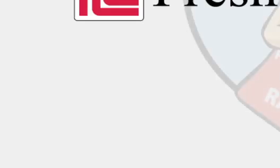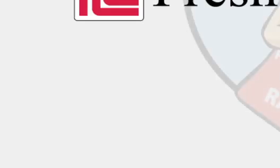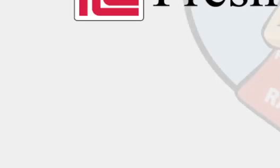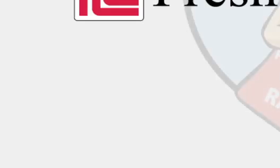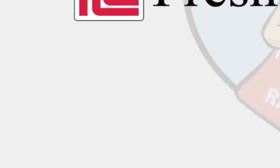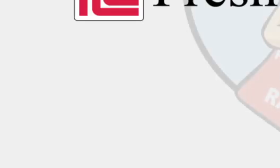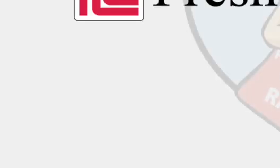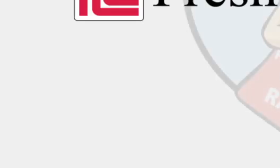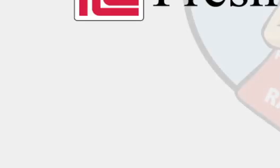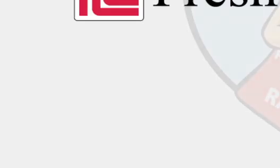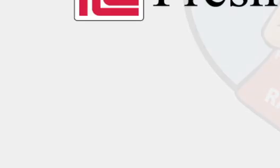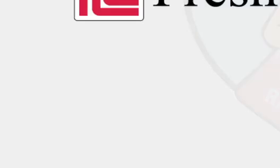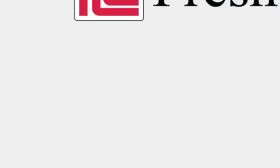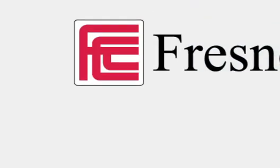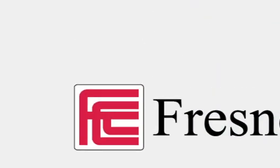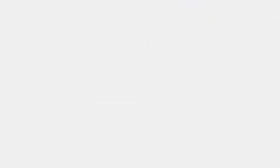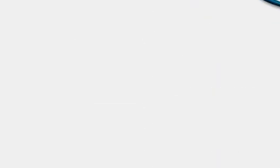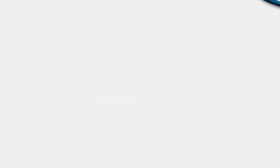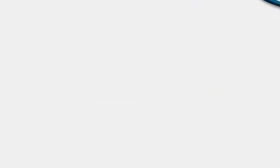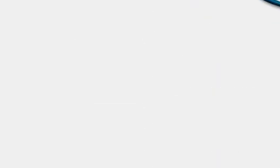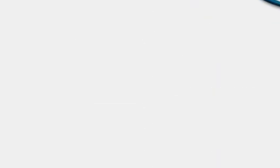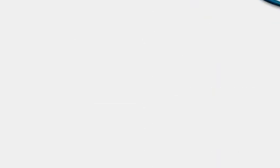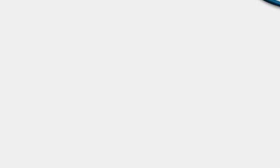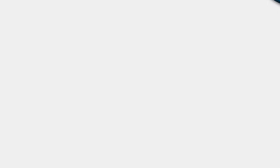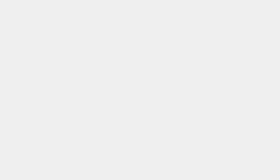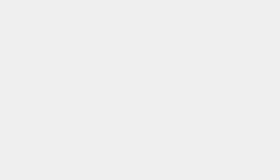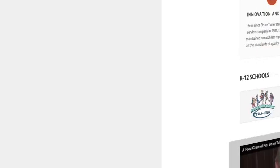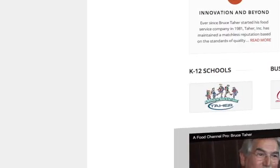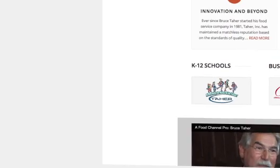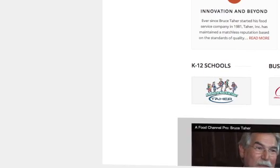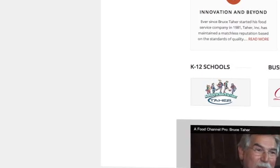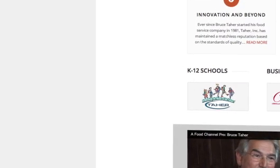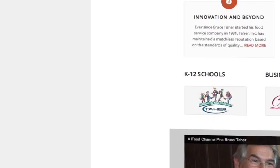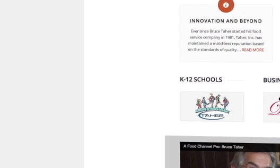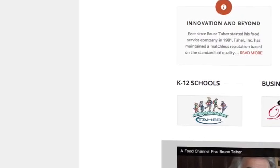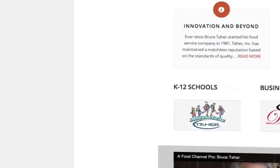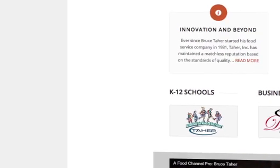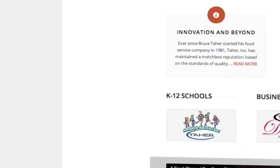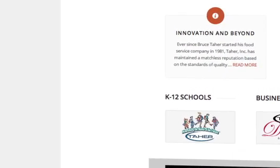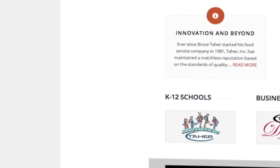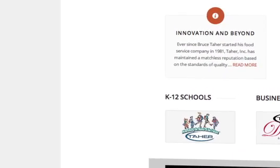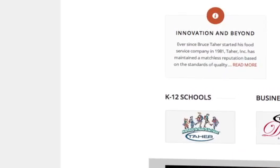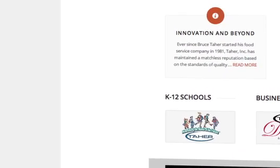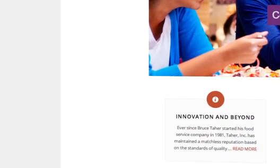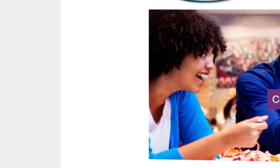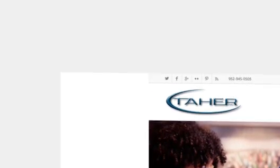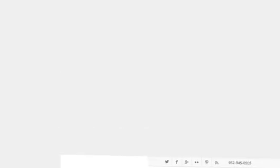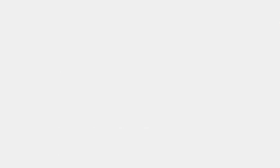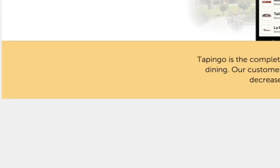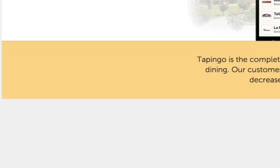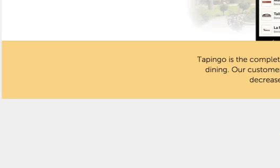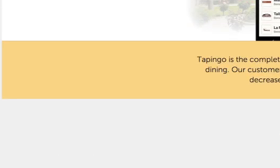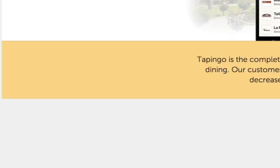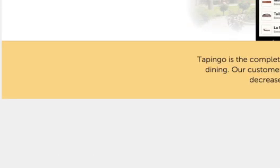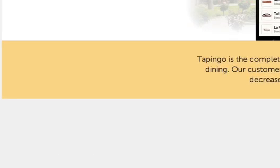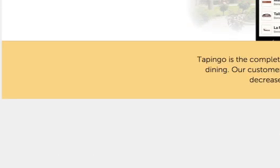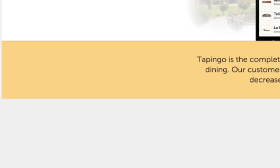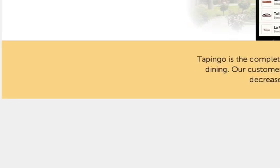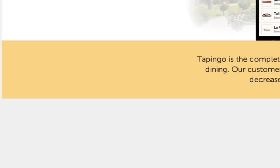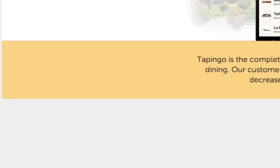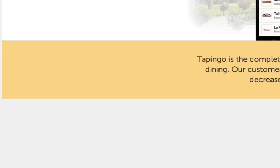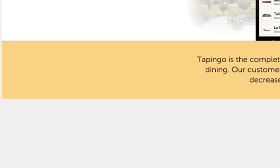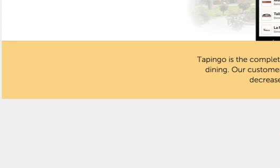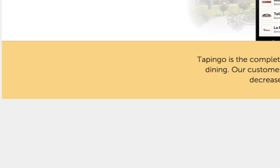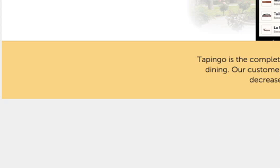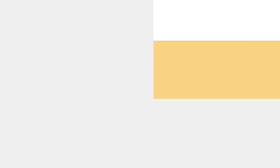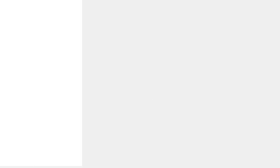This episode of the Weekly Update is brought to you by TAYER, for the best in on-campus and off-campus dining. Download the Tap & Go app today and place your